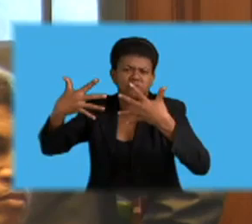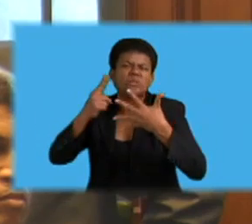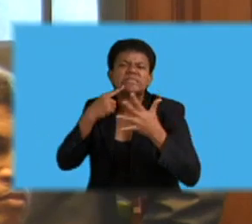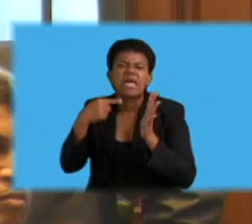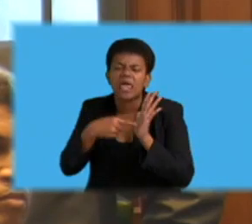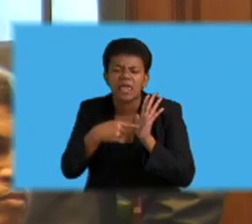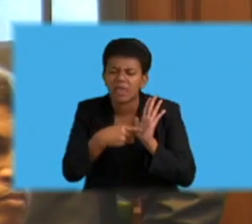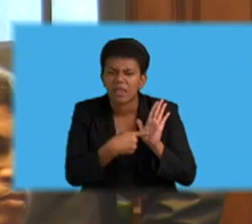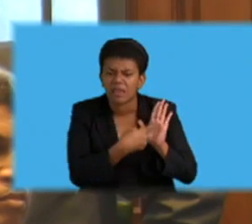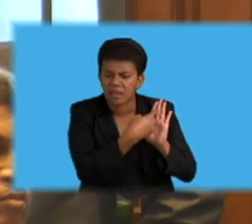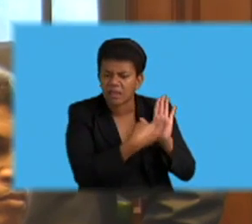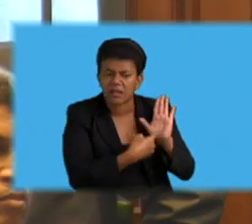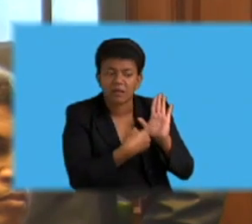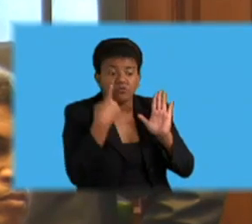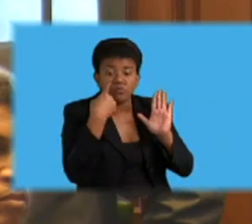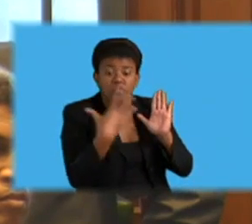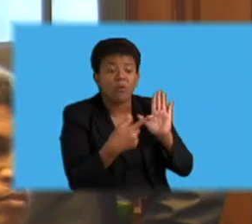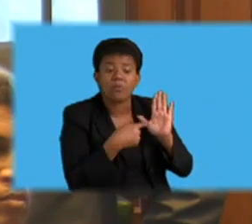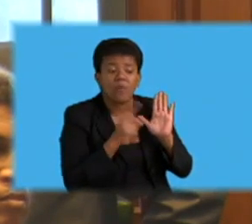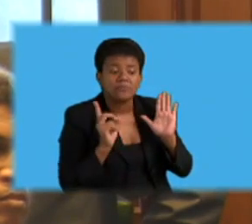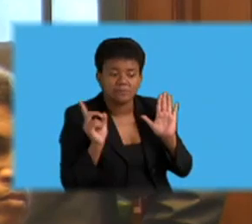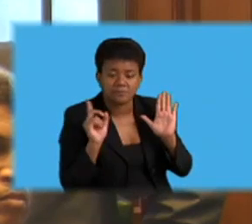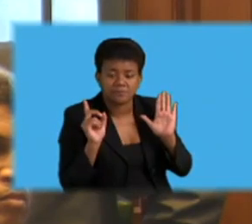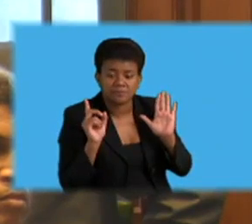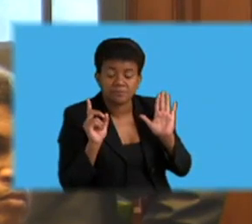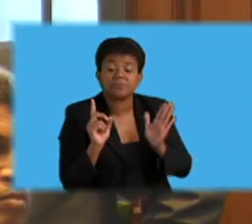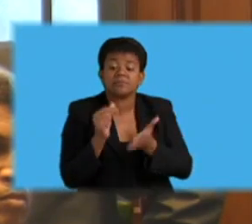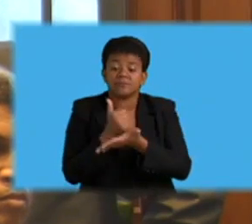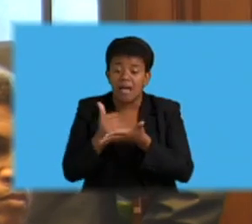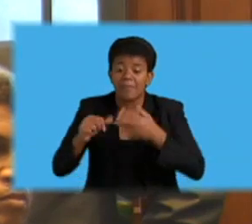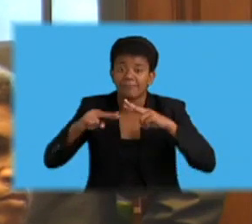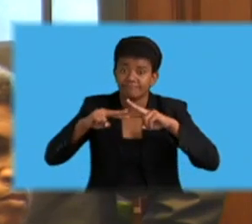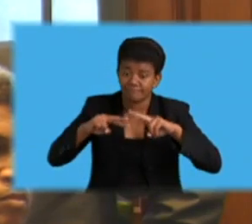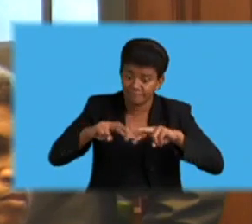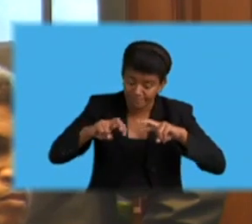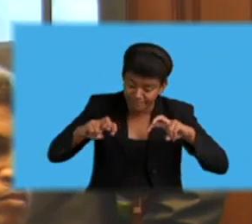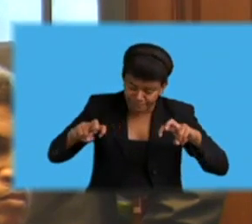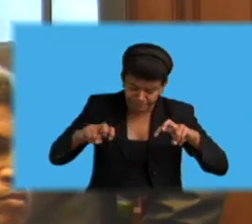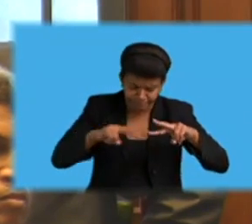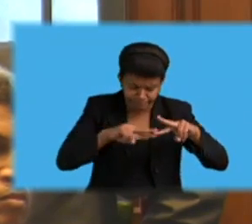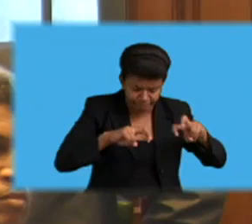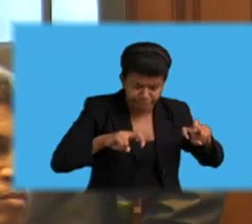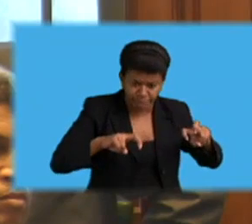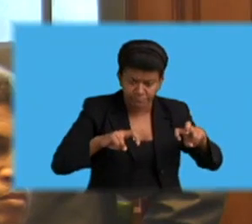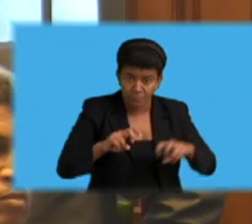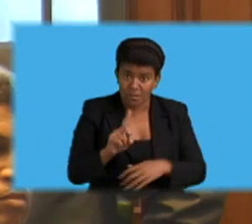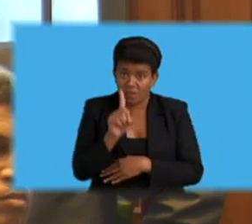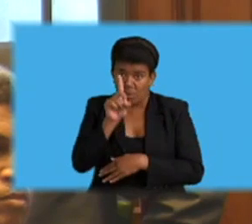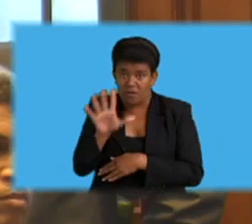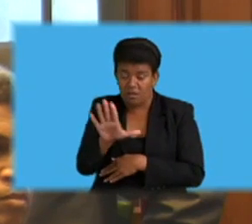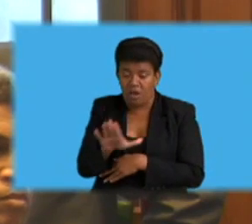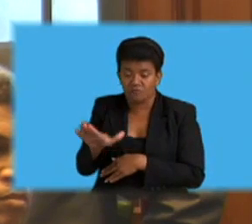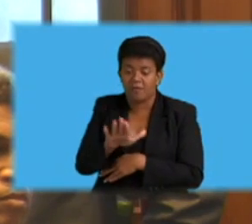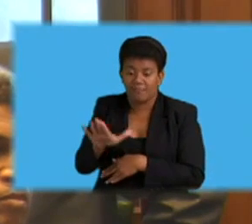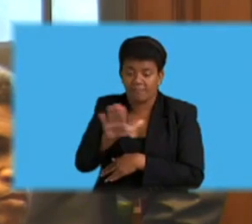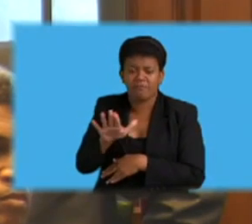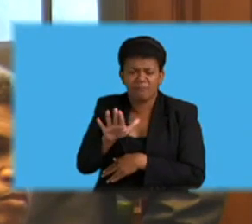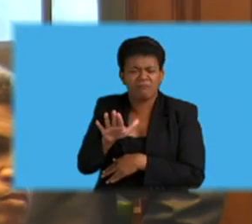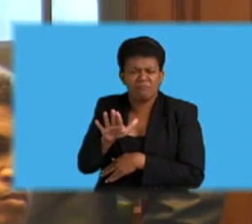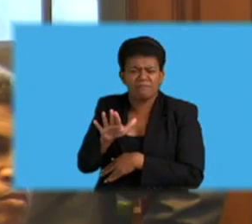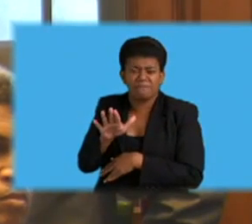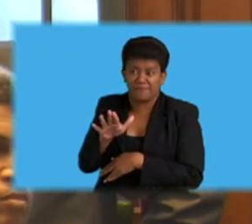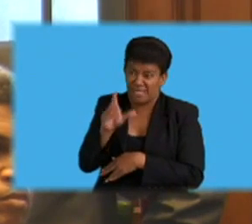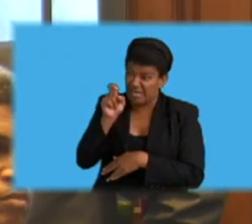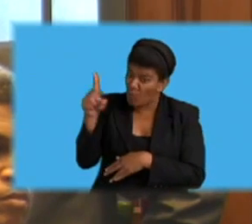Probably, Mr. Deputy Speaker, one of the areas probably, if you have been following the media more recently,